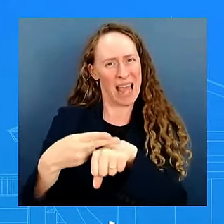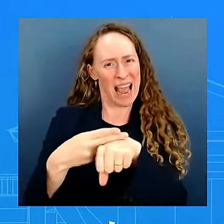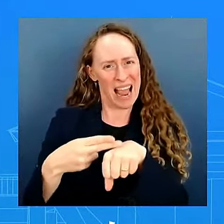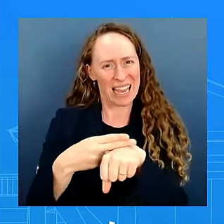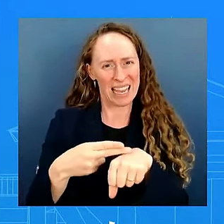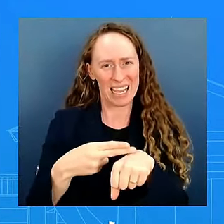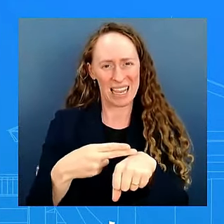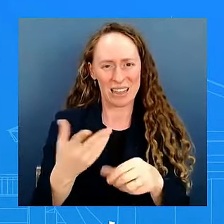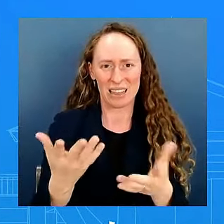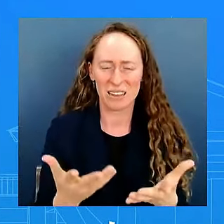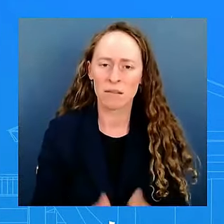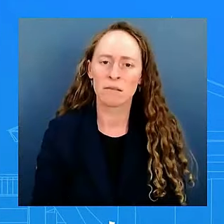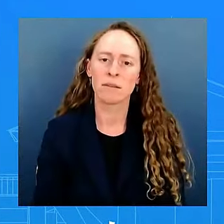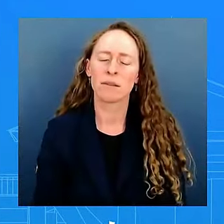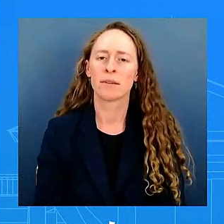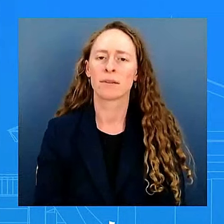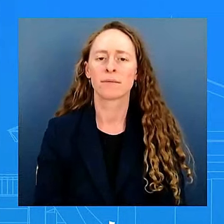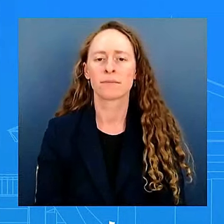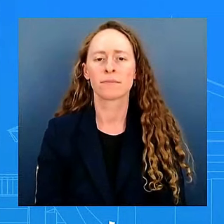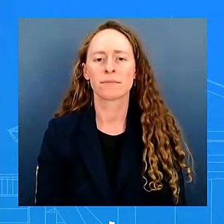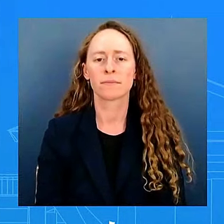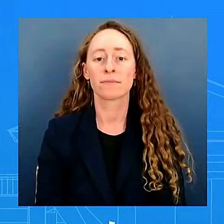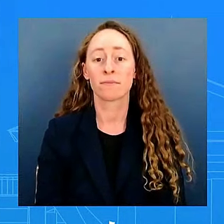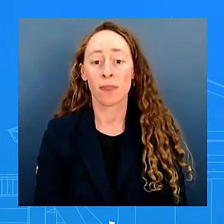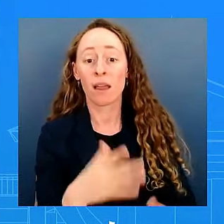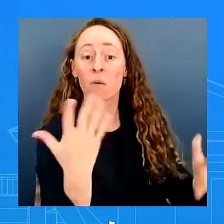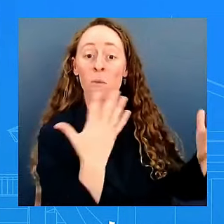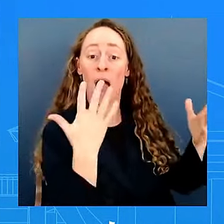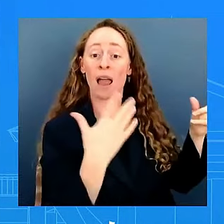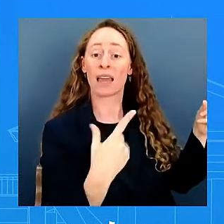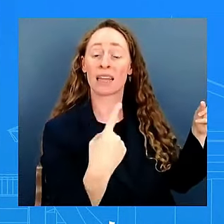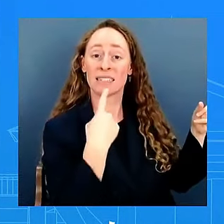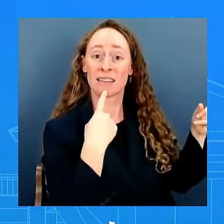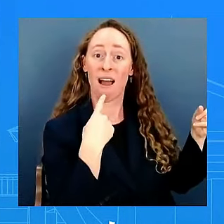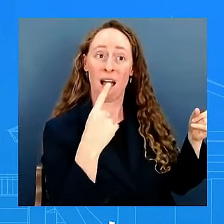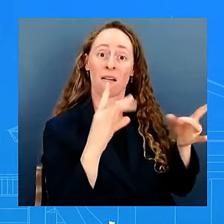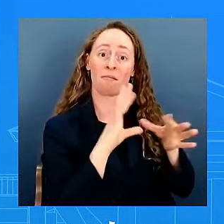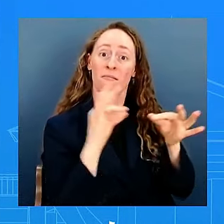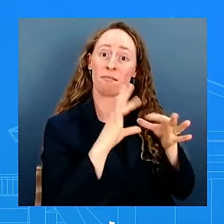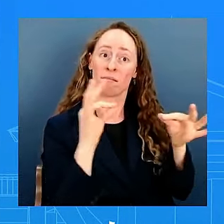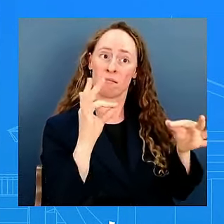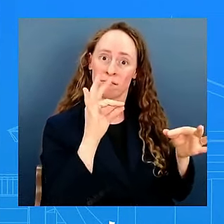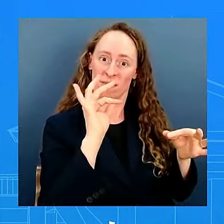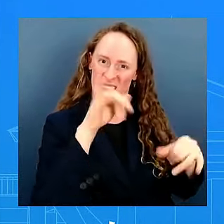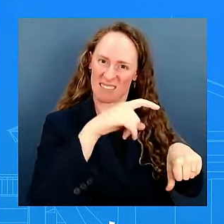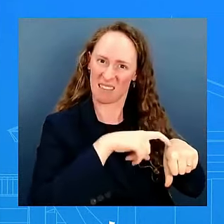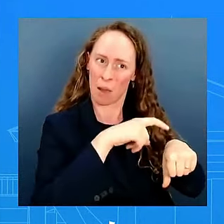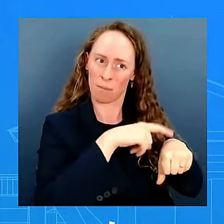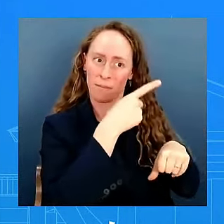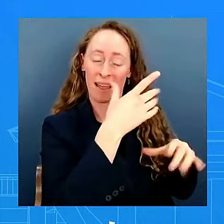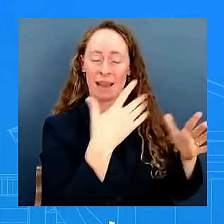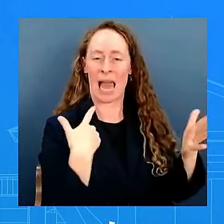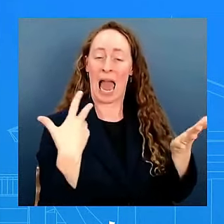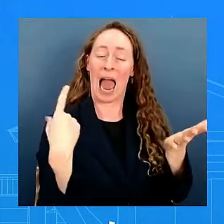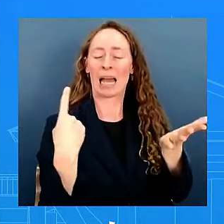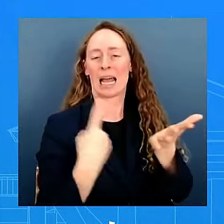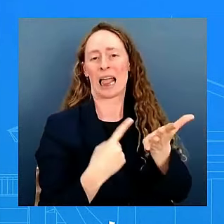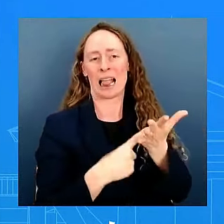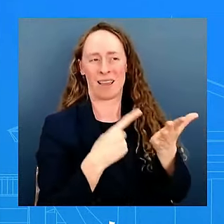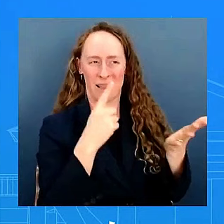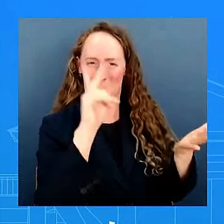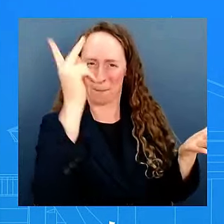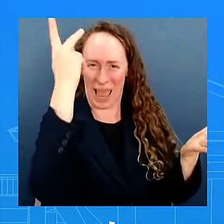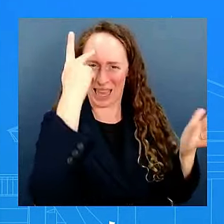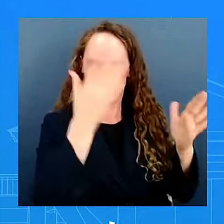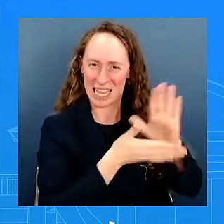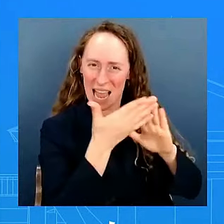elections but i will say more broadly if republicans were serious about fixing what is